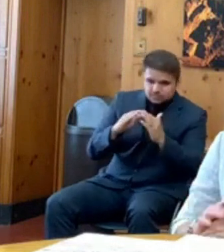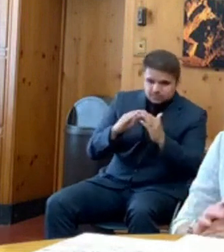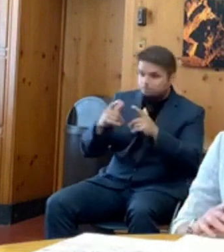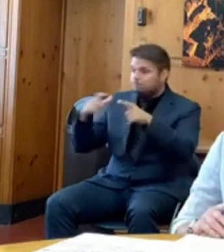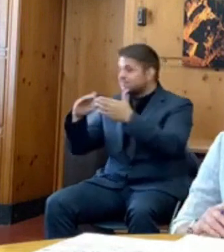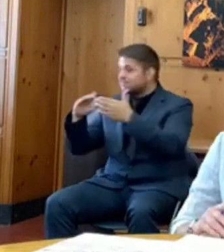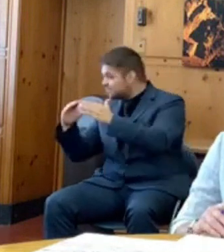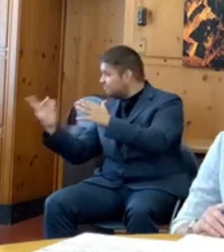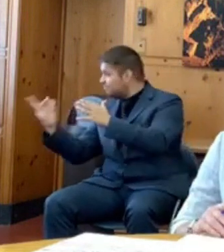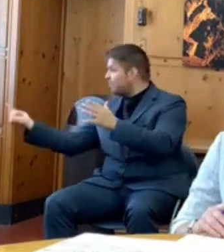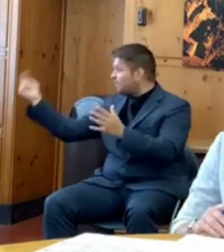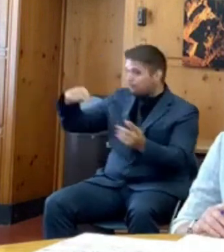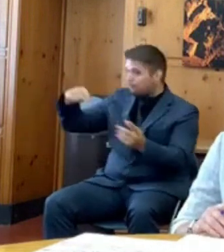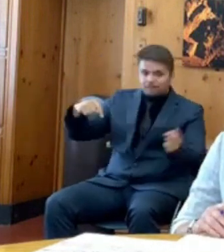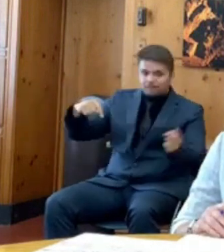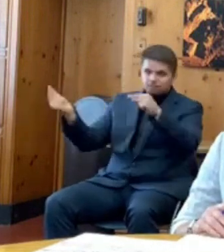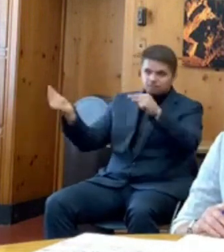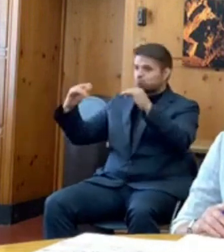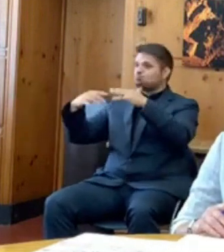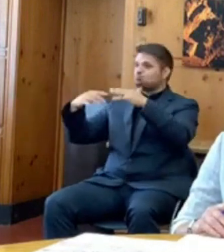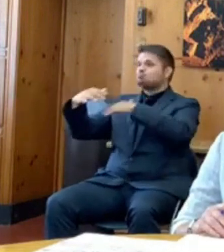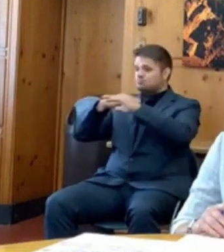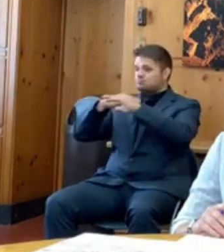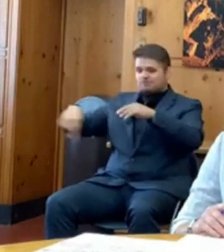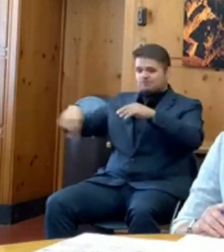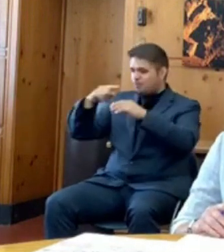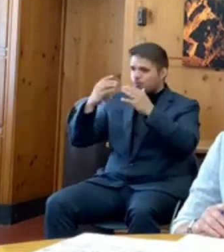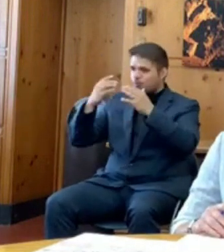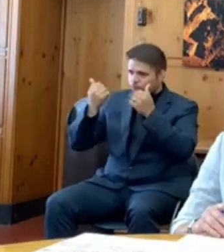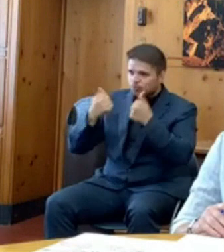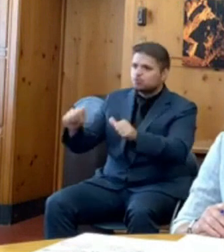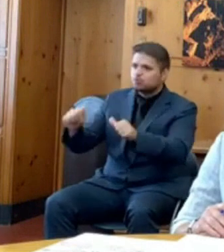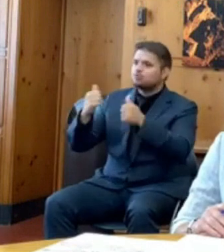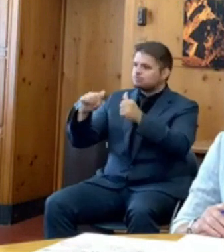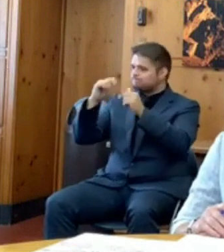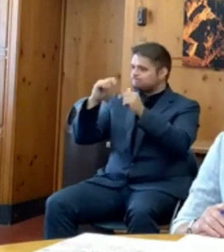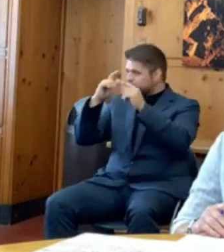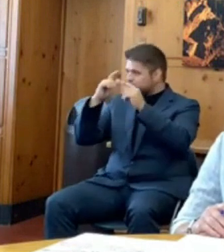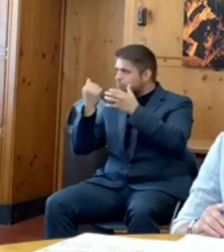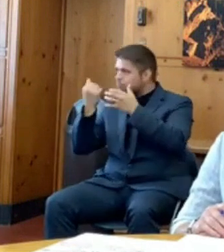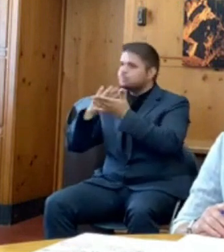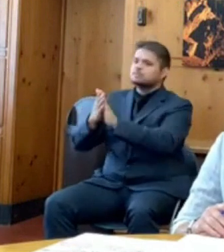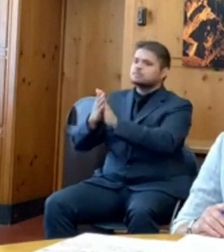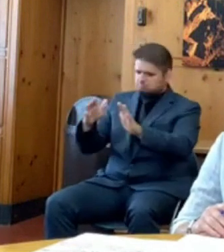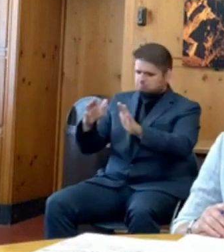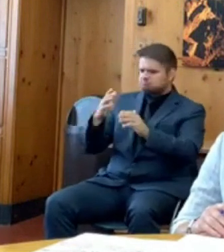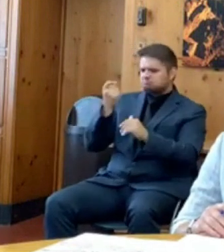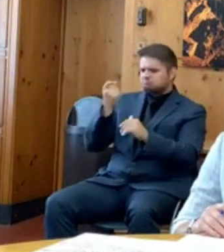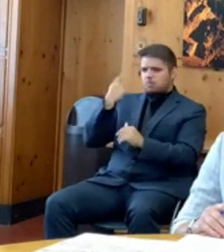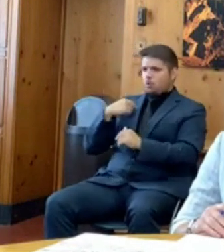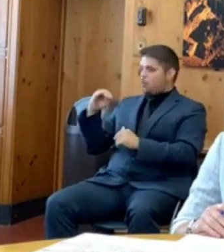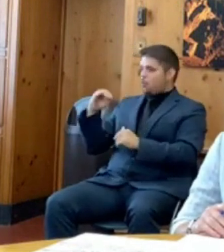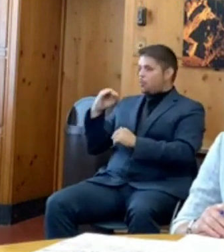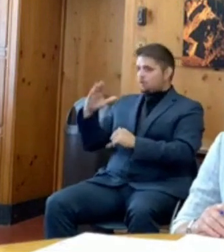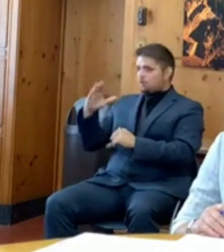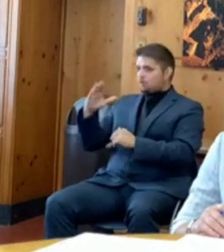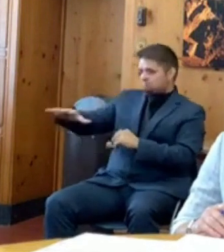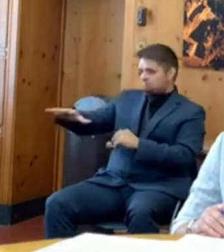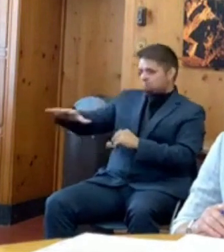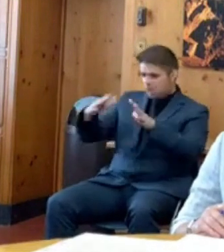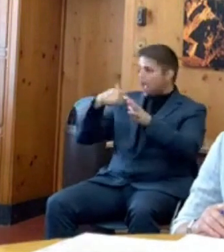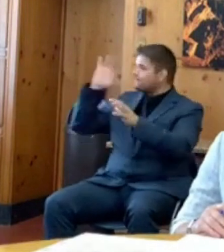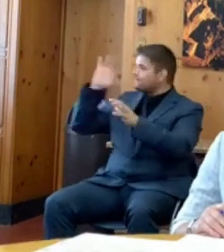I think there's absolutely no question that by having Oregonians there, and has made a substantial